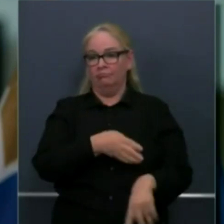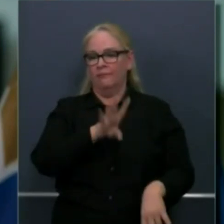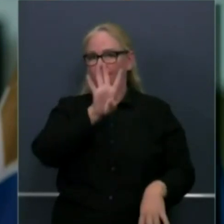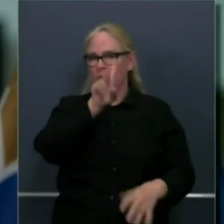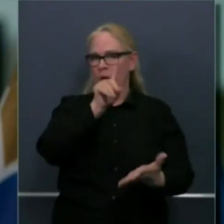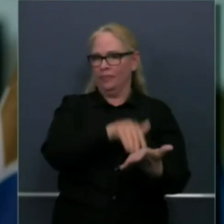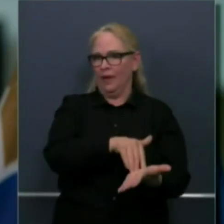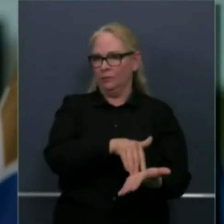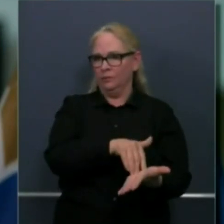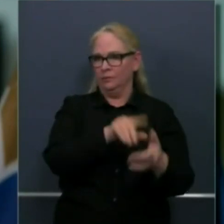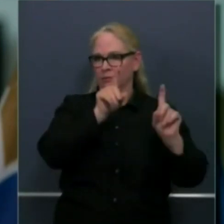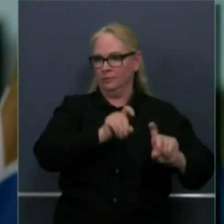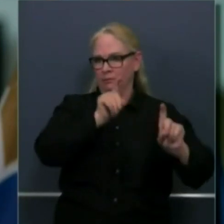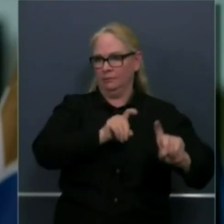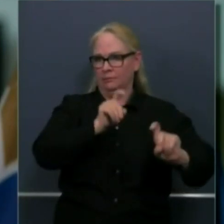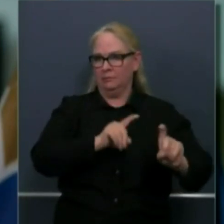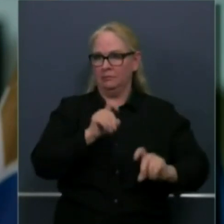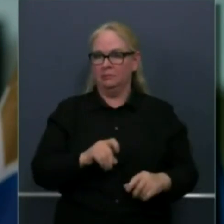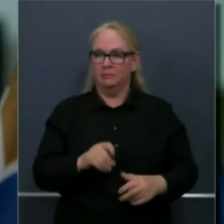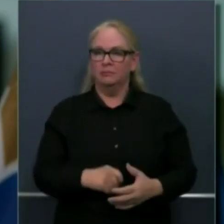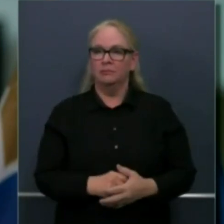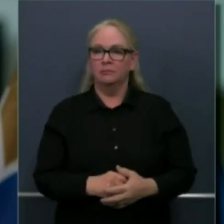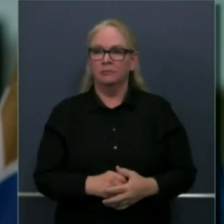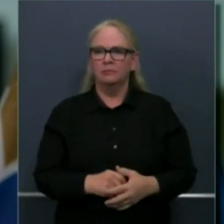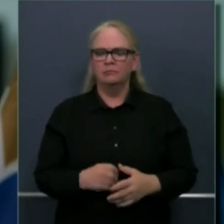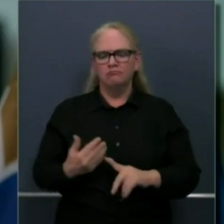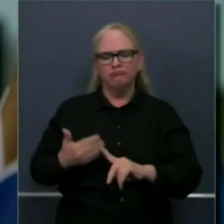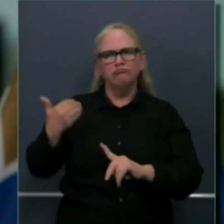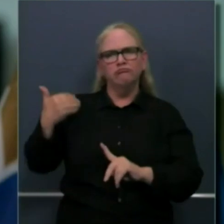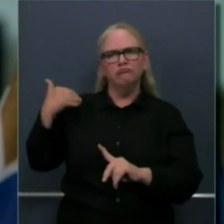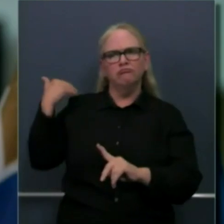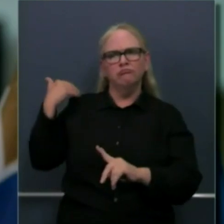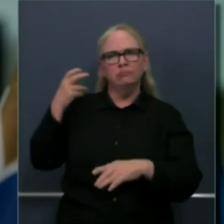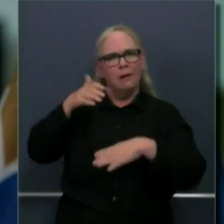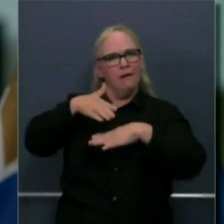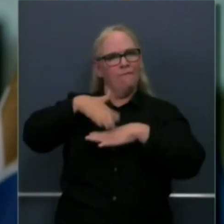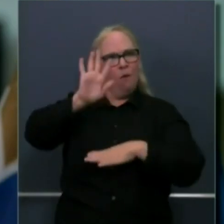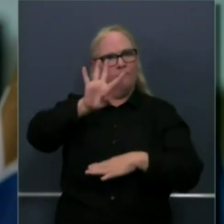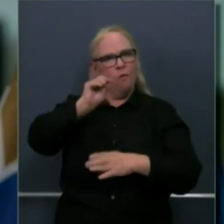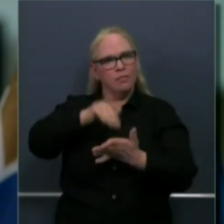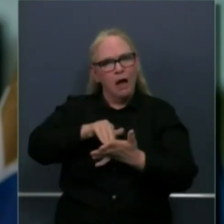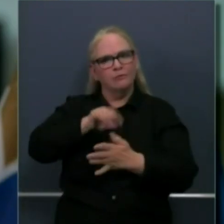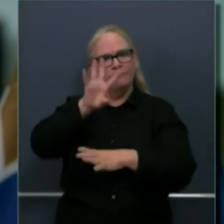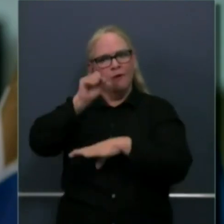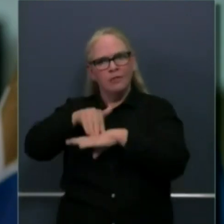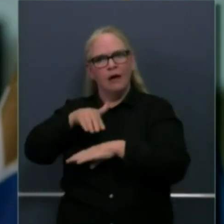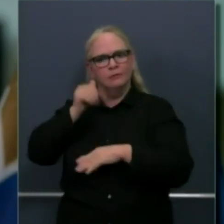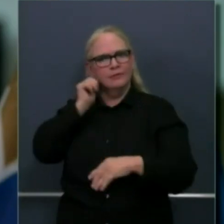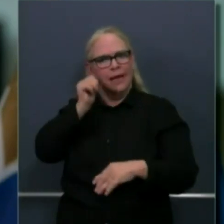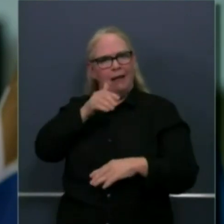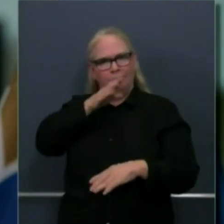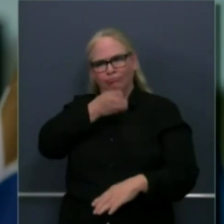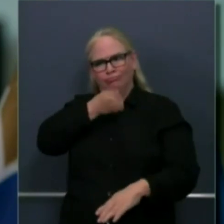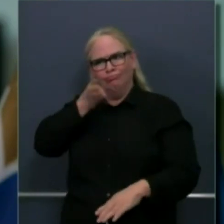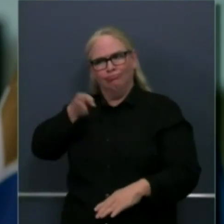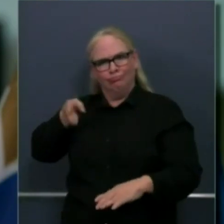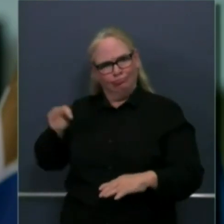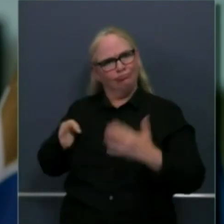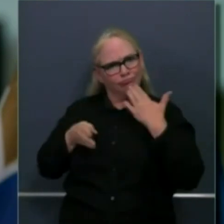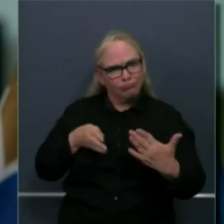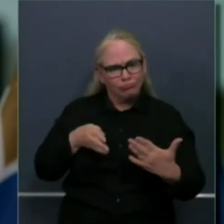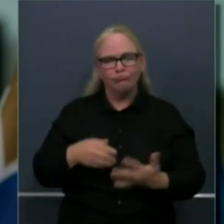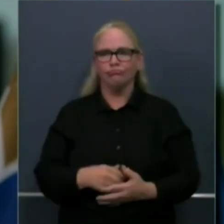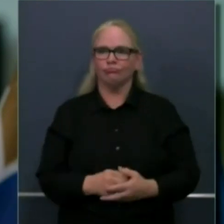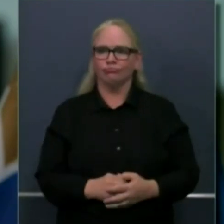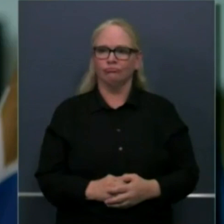dissimilar the last few days testing north of 40,000 people each and every day. You just look back over the last seven